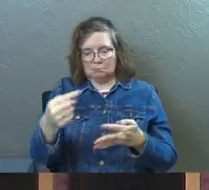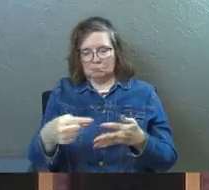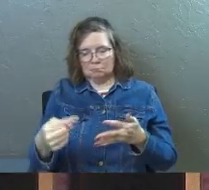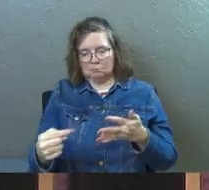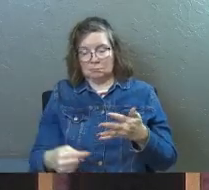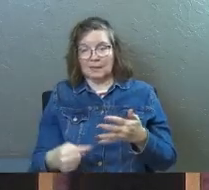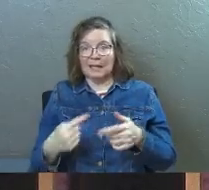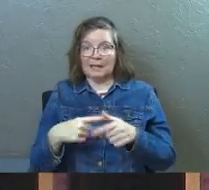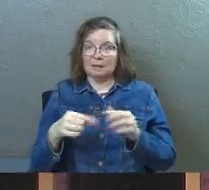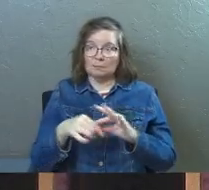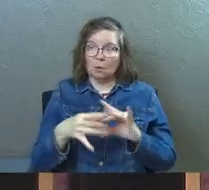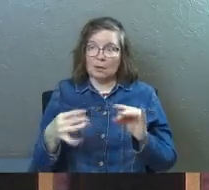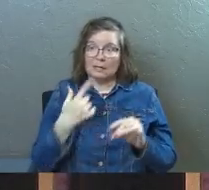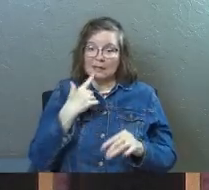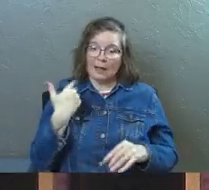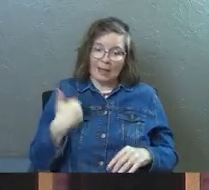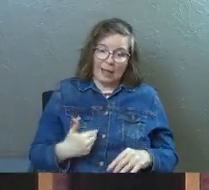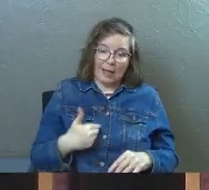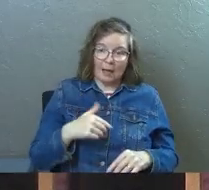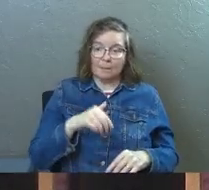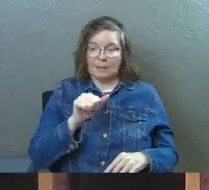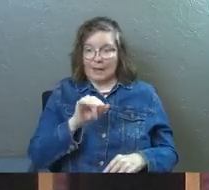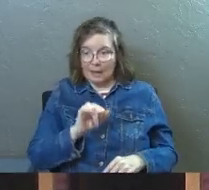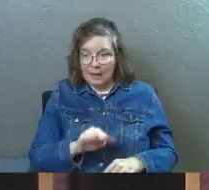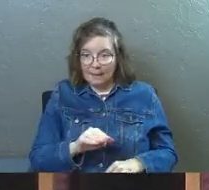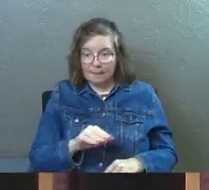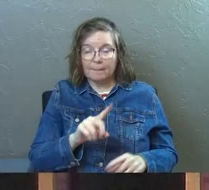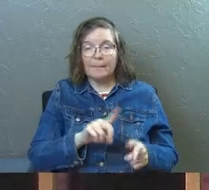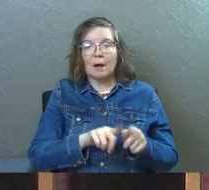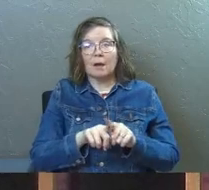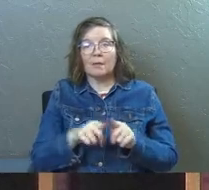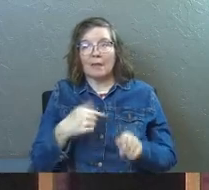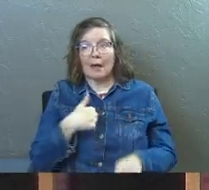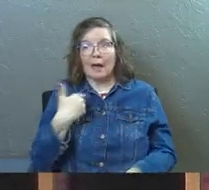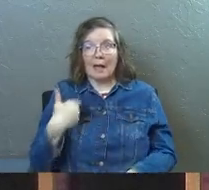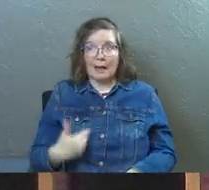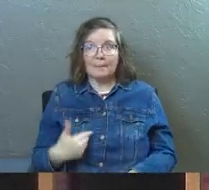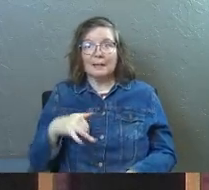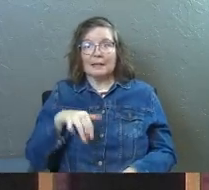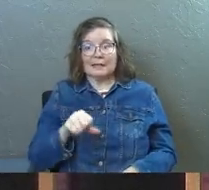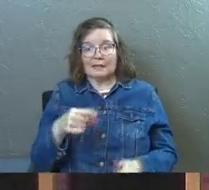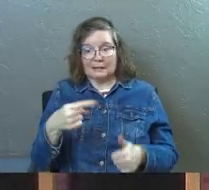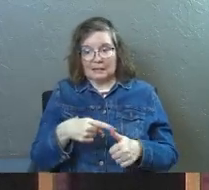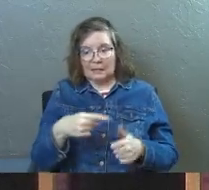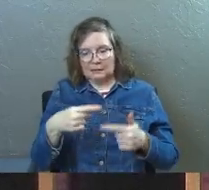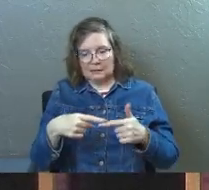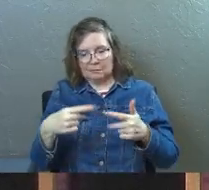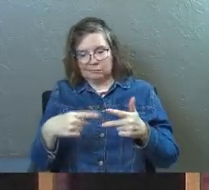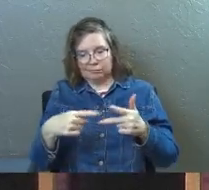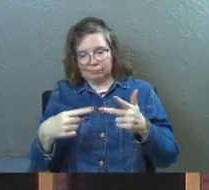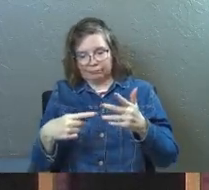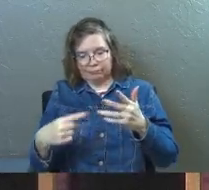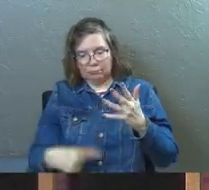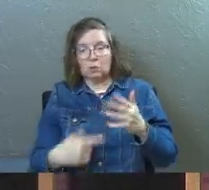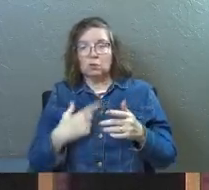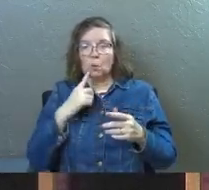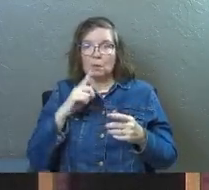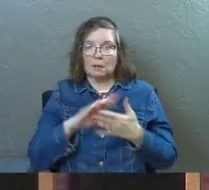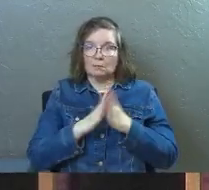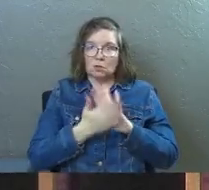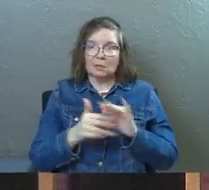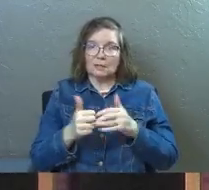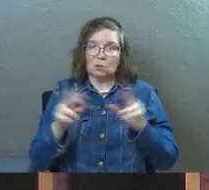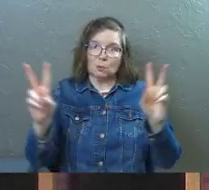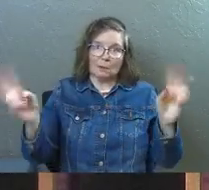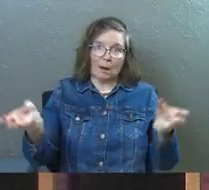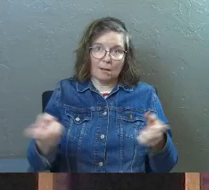it further. Not only does he say, I am the I am, but the I am is this. And so he'll turn it